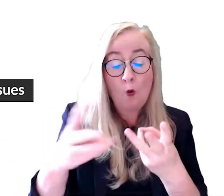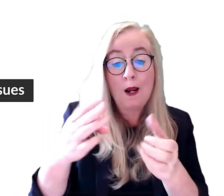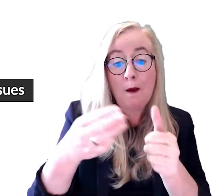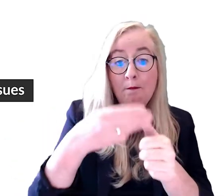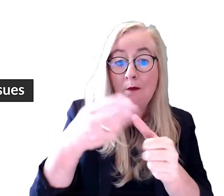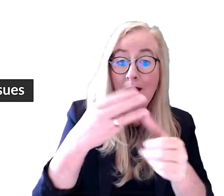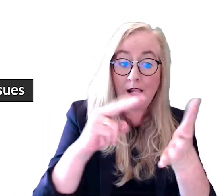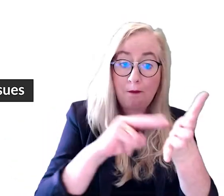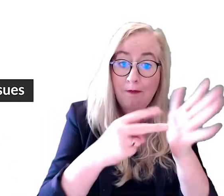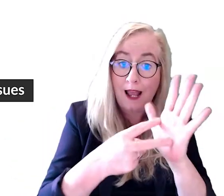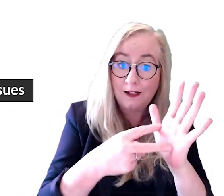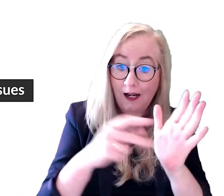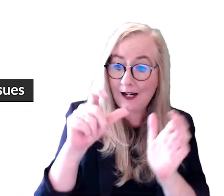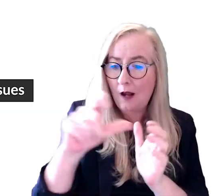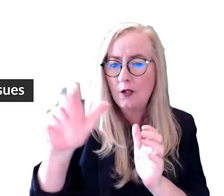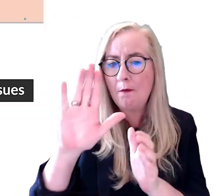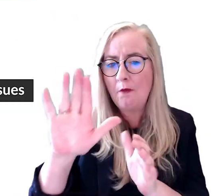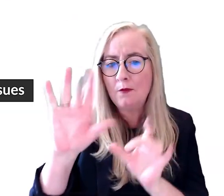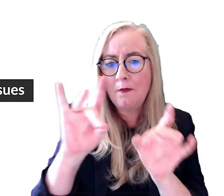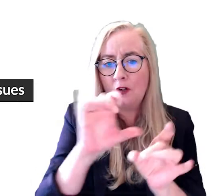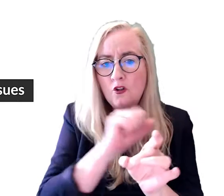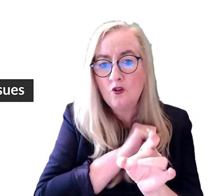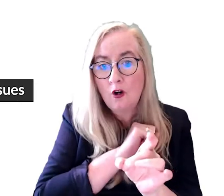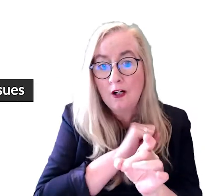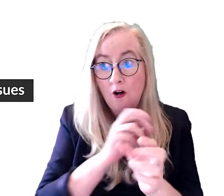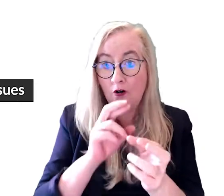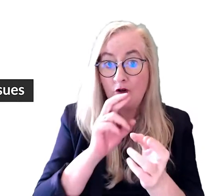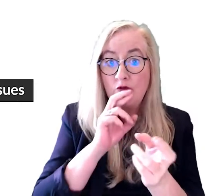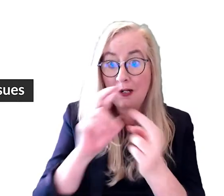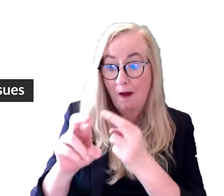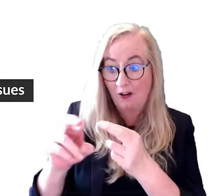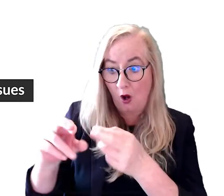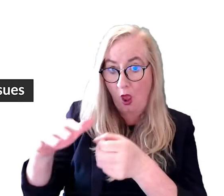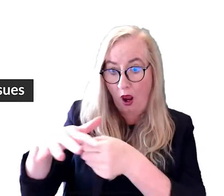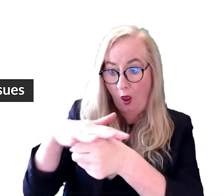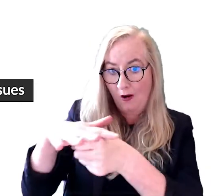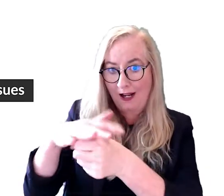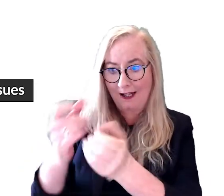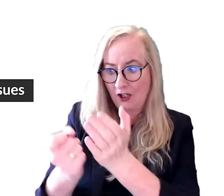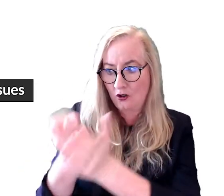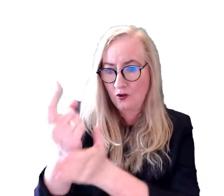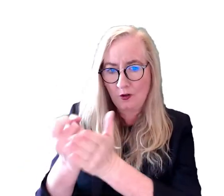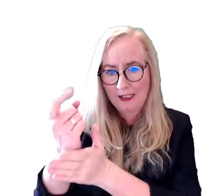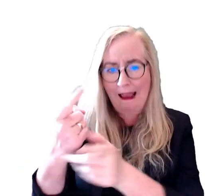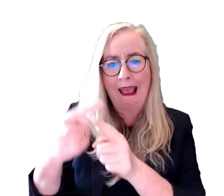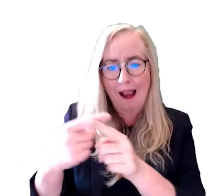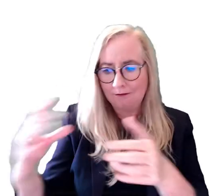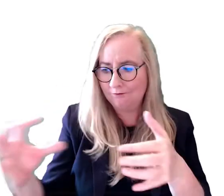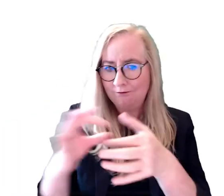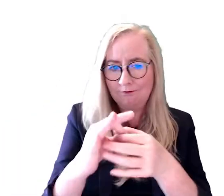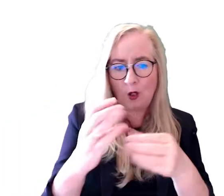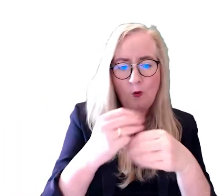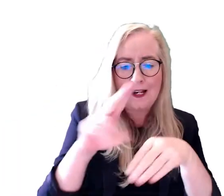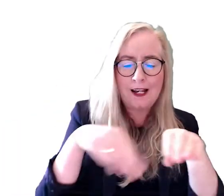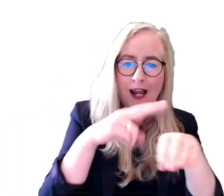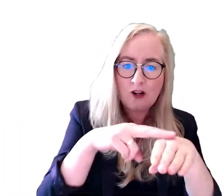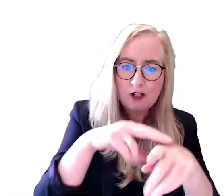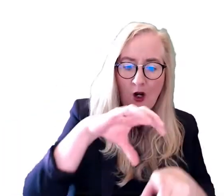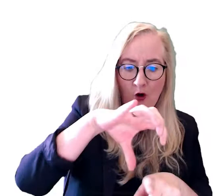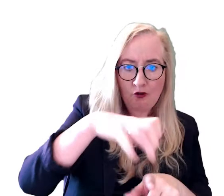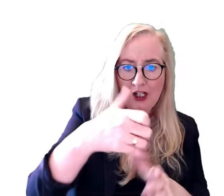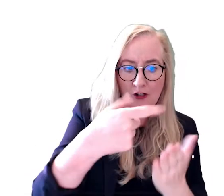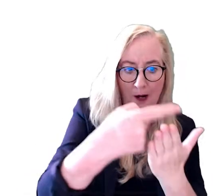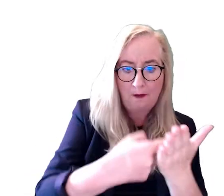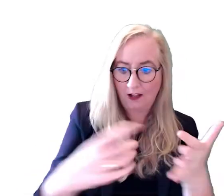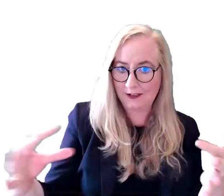When preparing a plan, councils must make sure that it both responds to local issues and that it is consistent with national